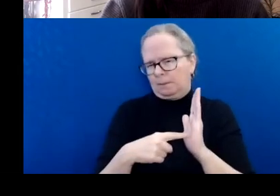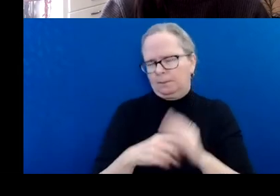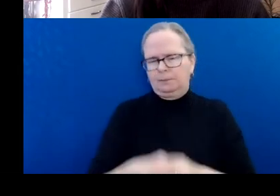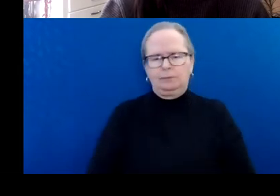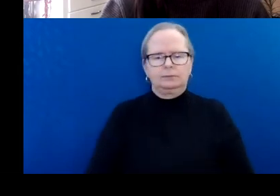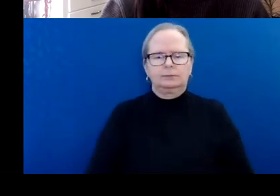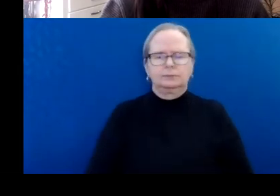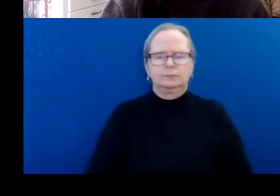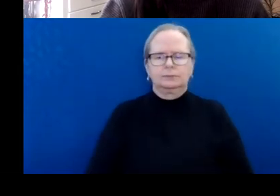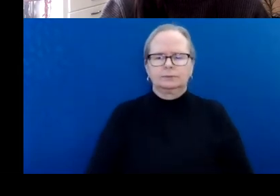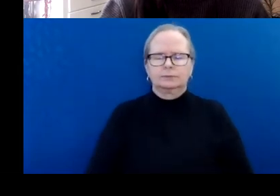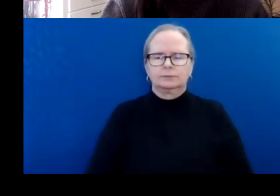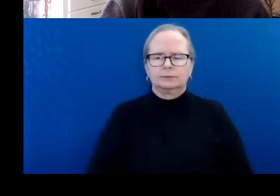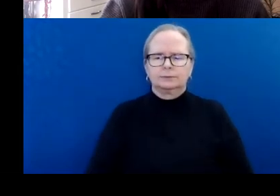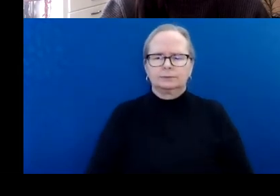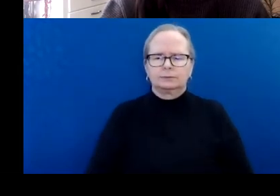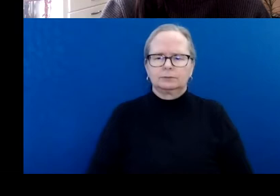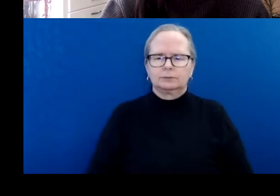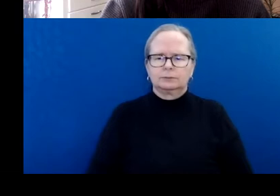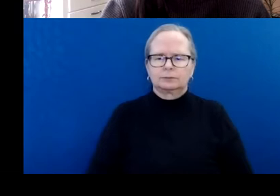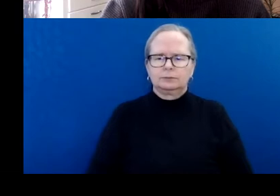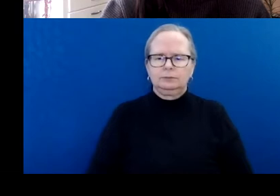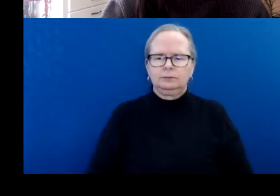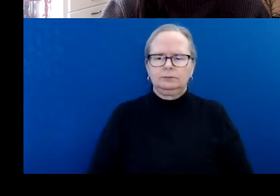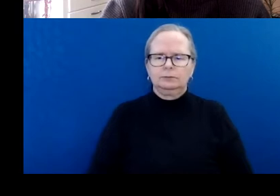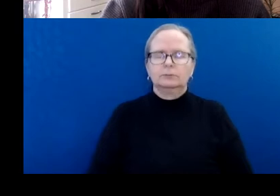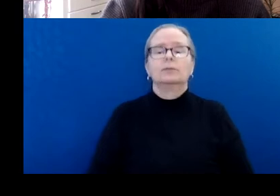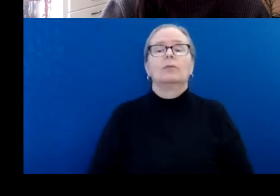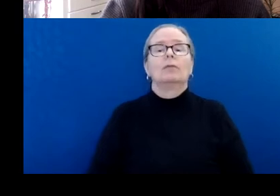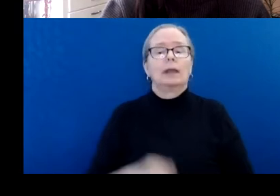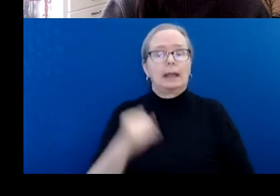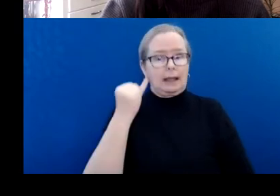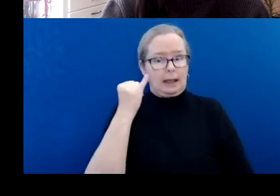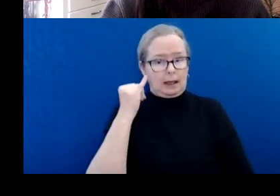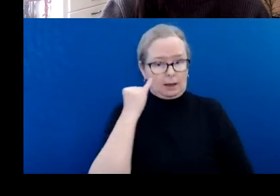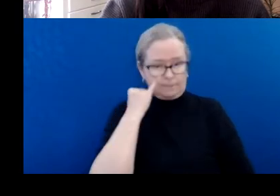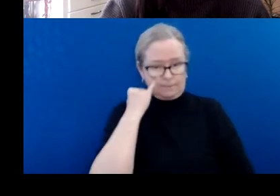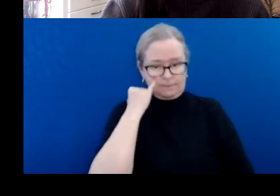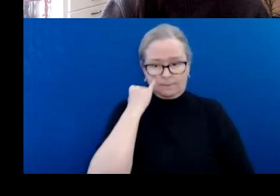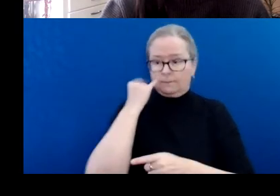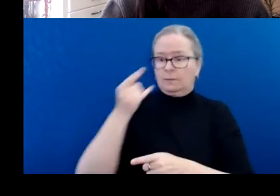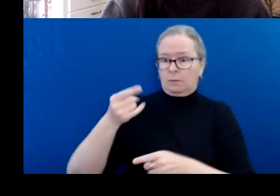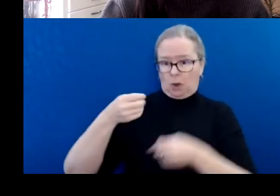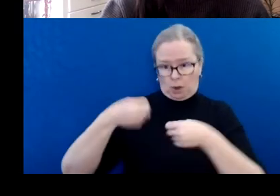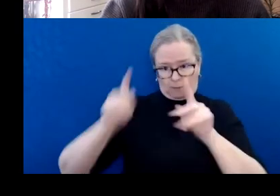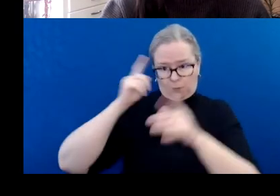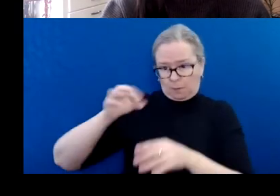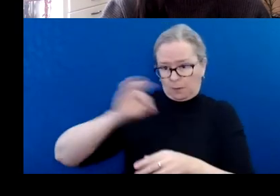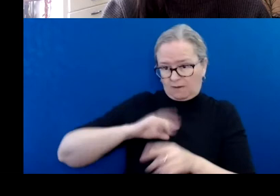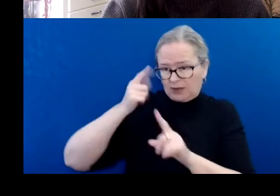When an opportunity will benefit each individual member's practice and skill sets outside of the collective.